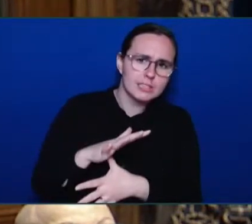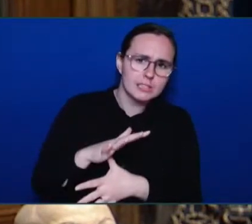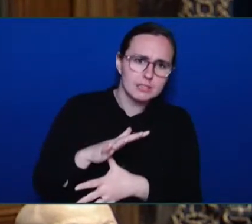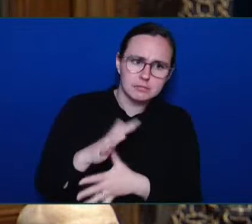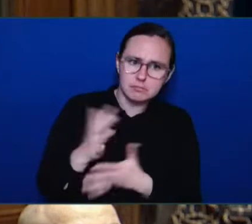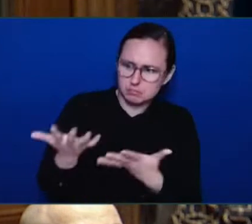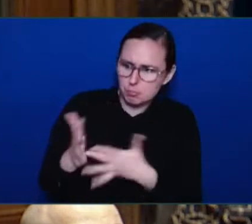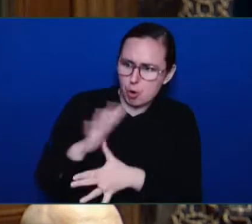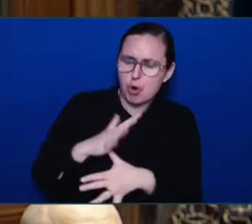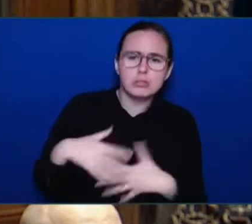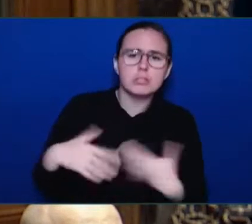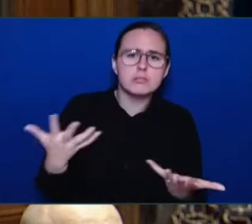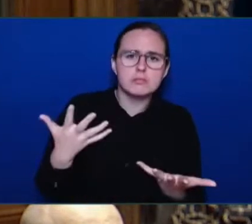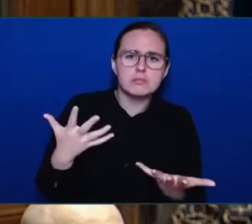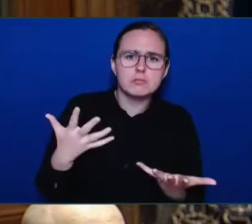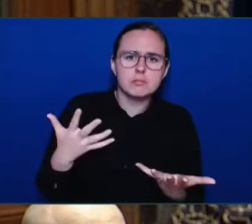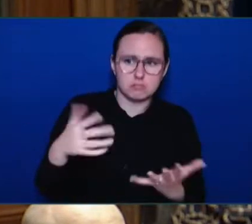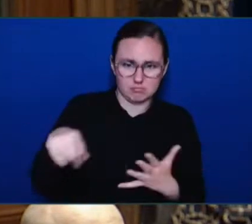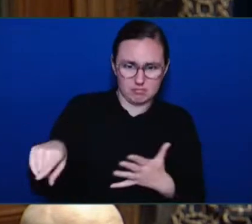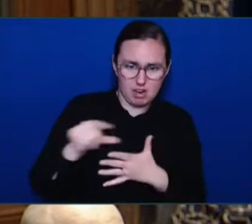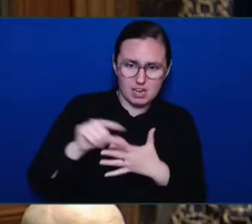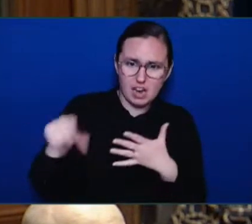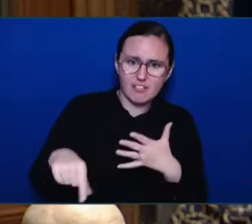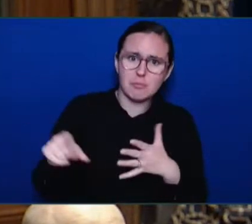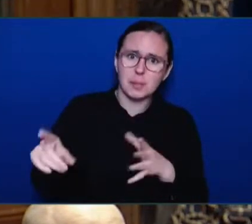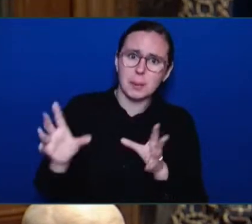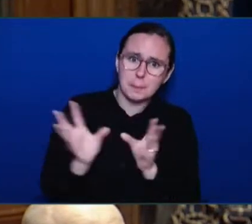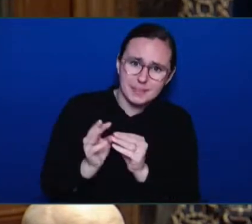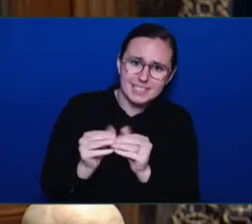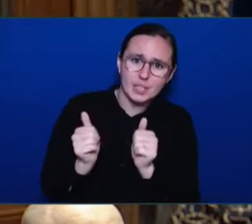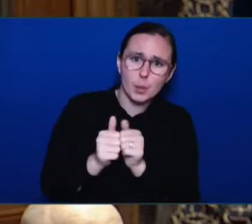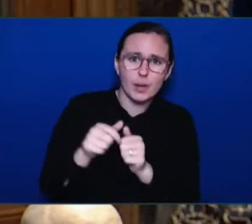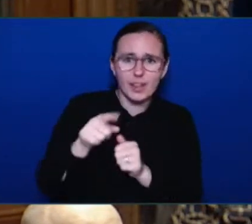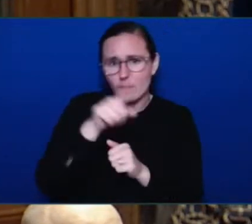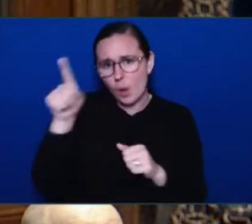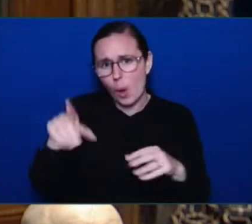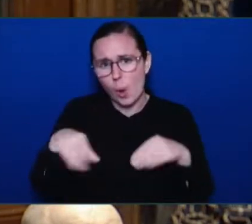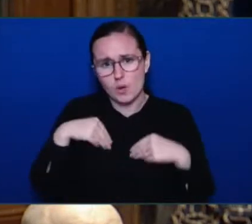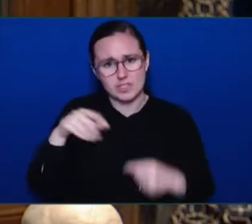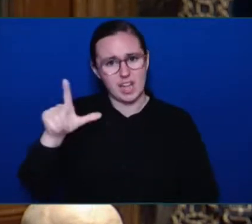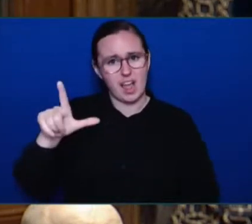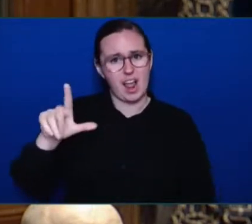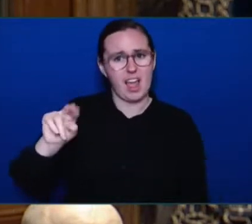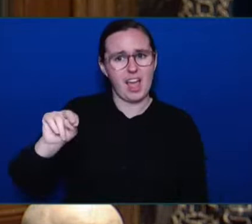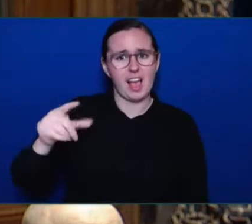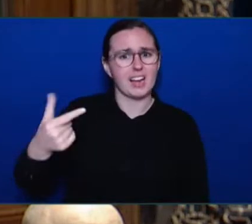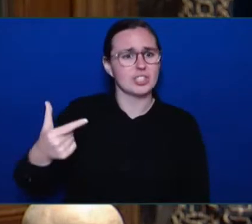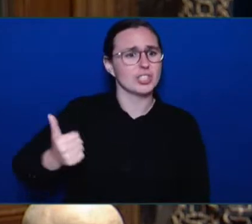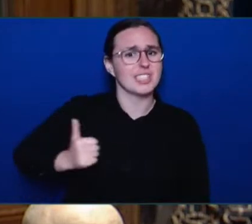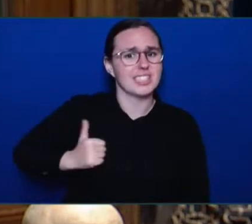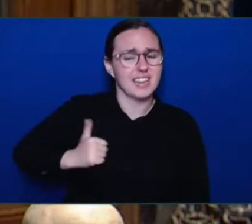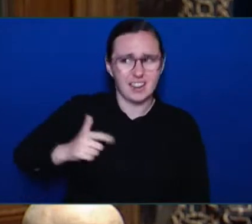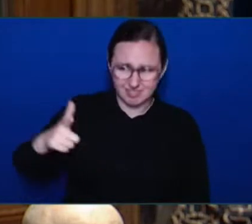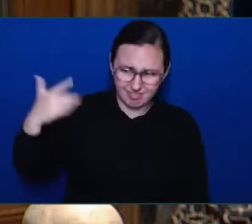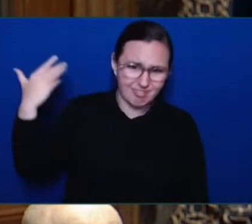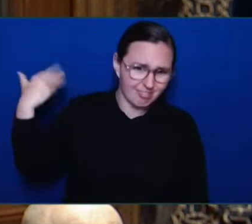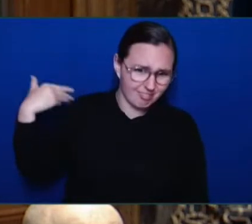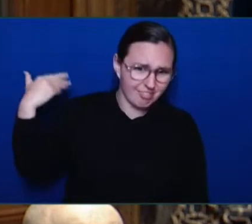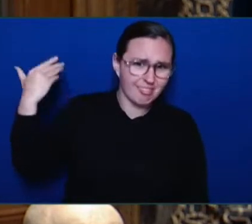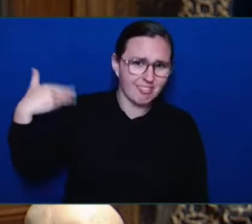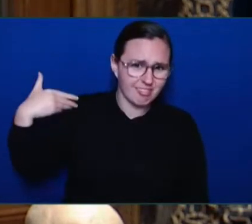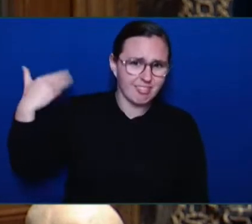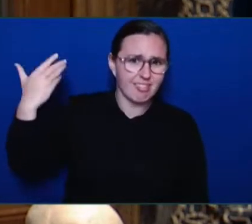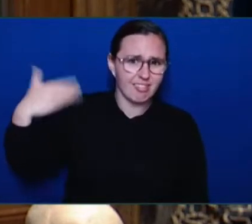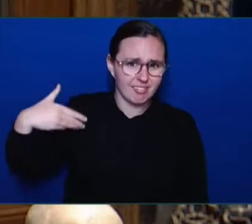meeting with the owners of LNG Canada regularly, and LNG Canada very much intends to expand to Phase 2